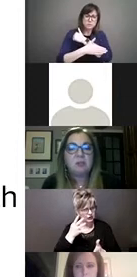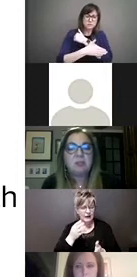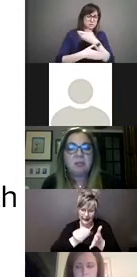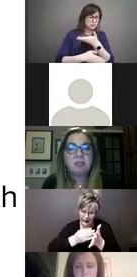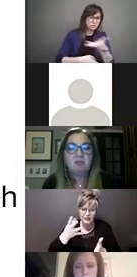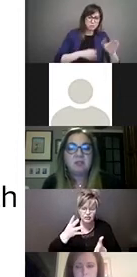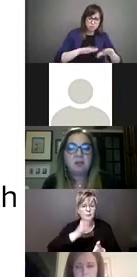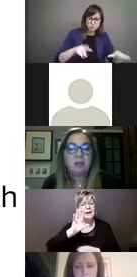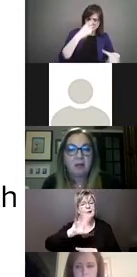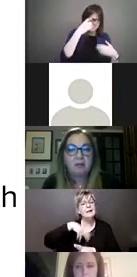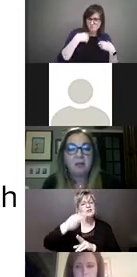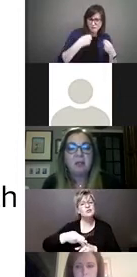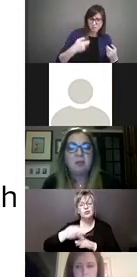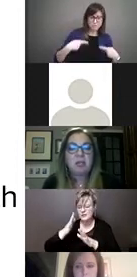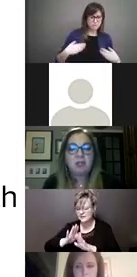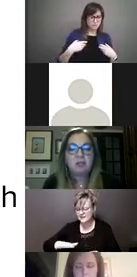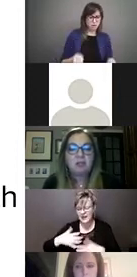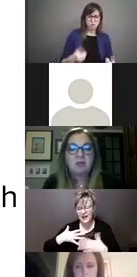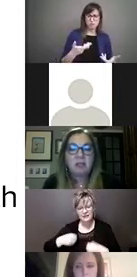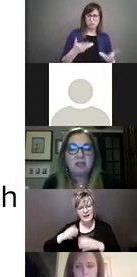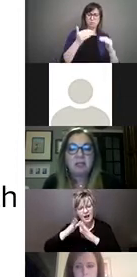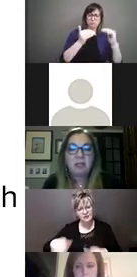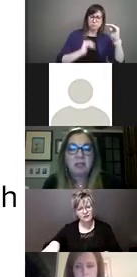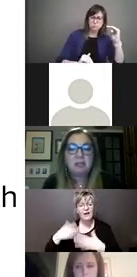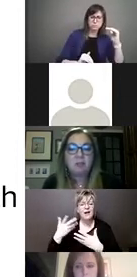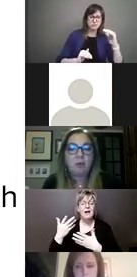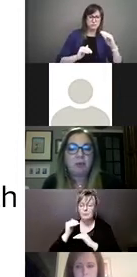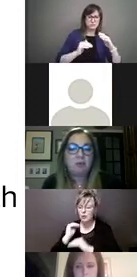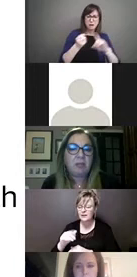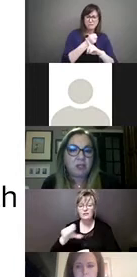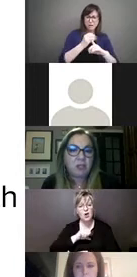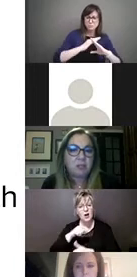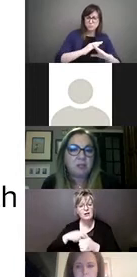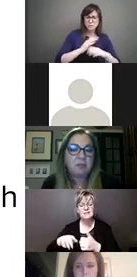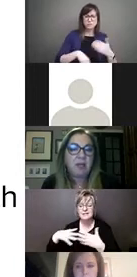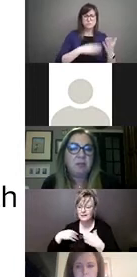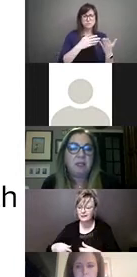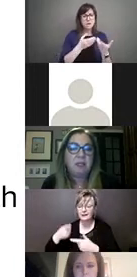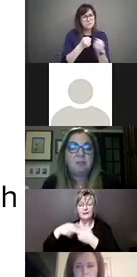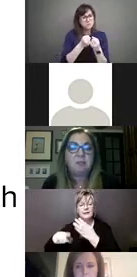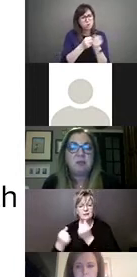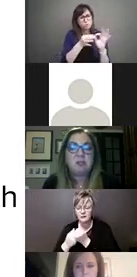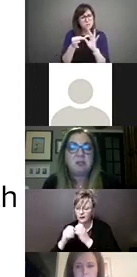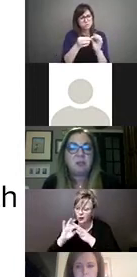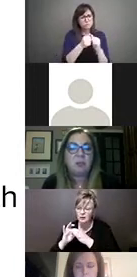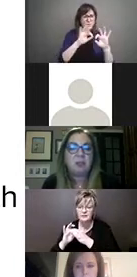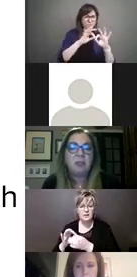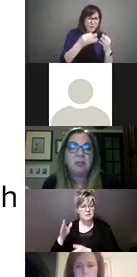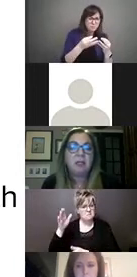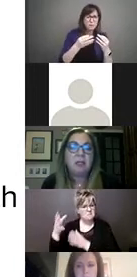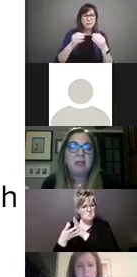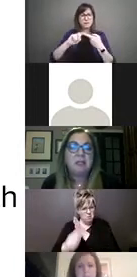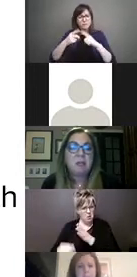children's mental and physical health, protection from violence, and supportive relationships with families, peers, and school.